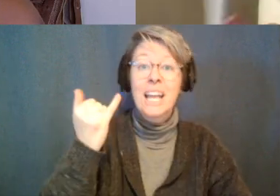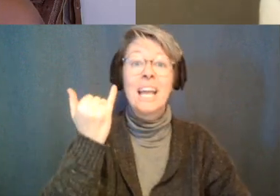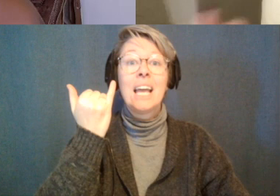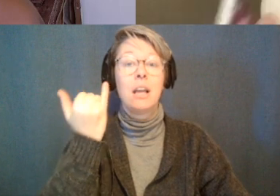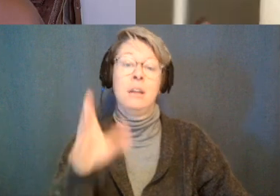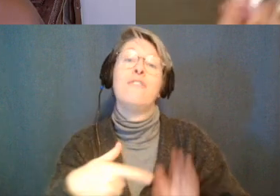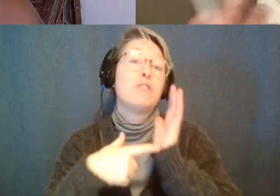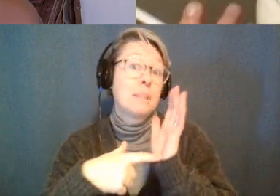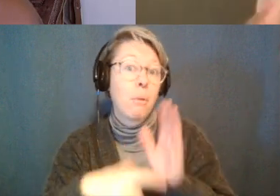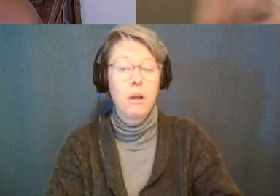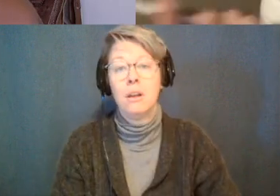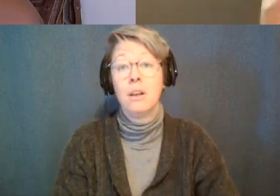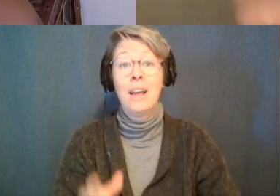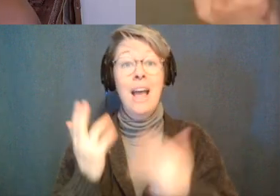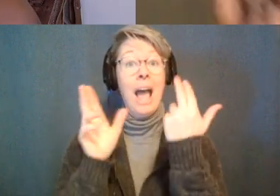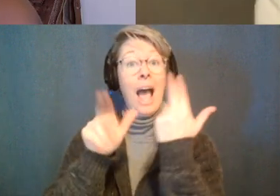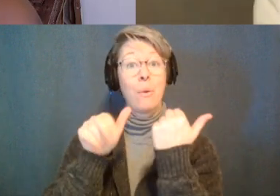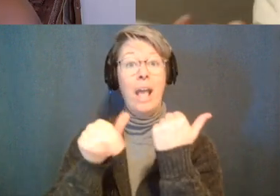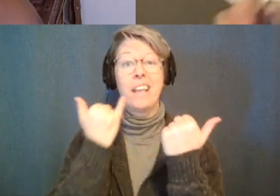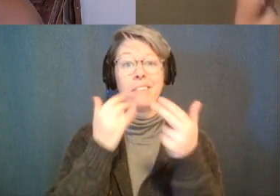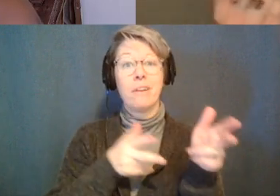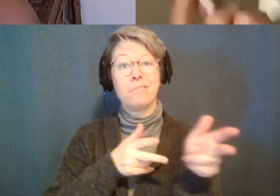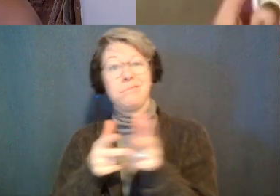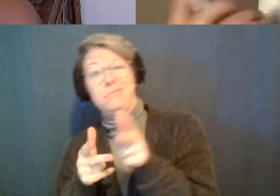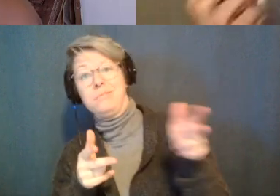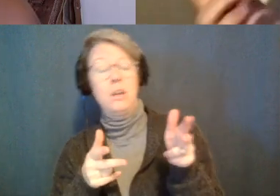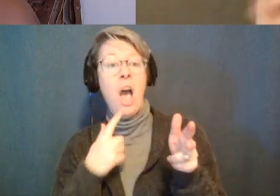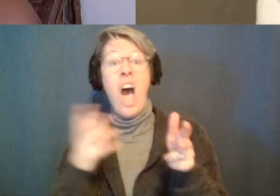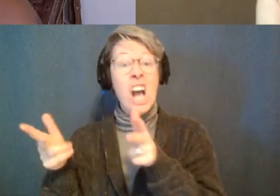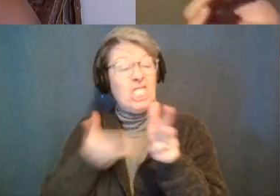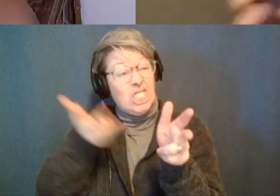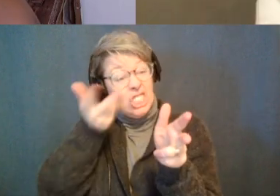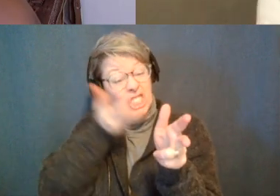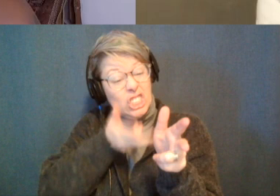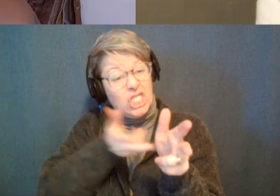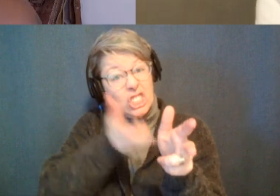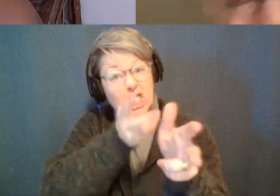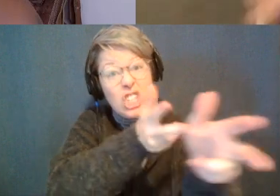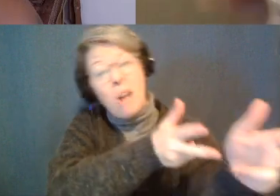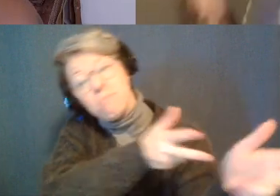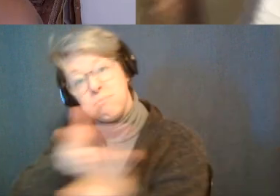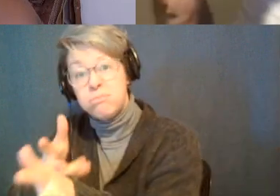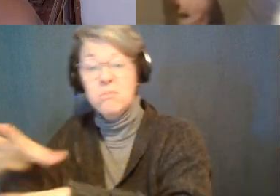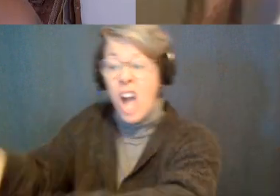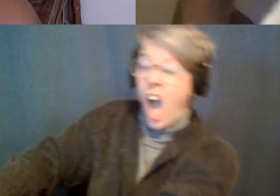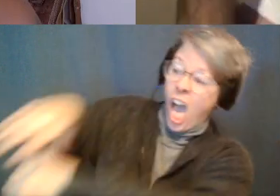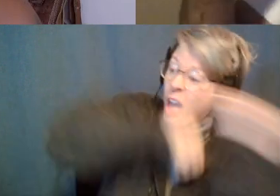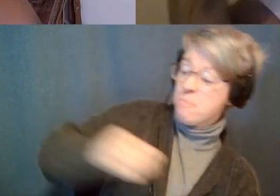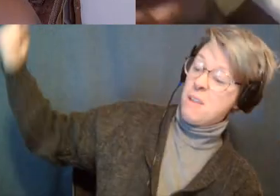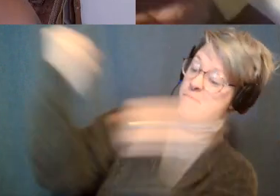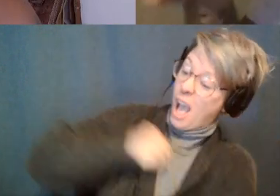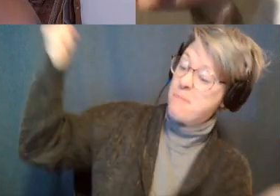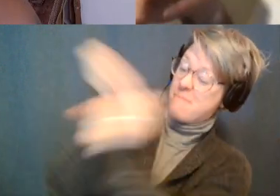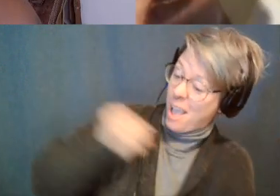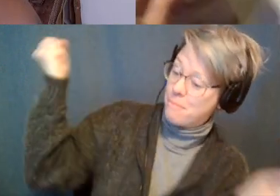for 30 minutes until we like drive them off the road and pull them out of their car window and beat the shit out of them that is what i think is